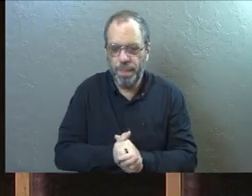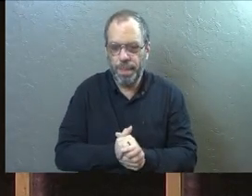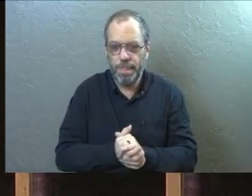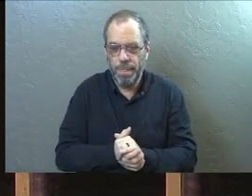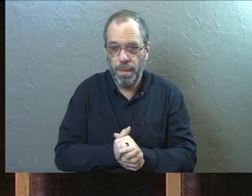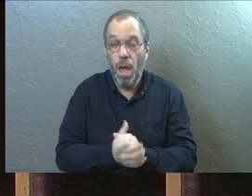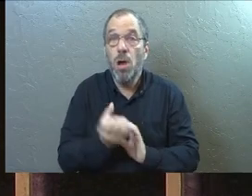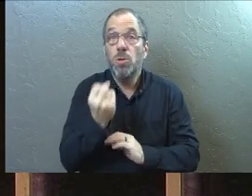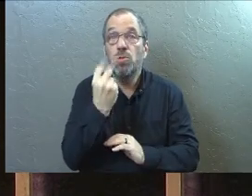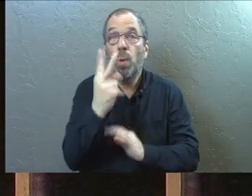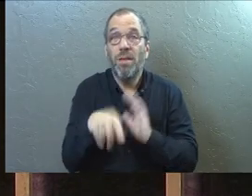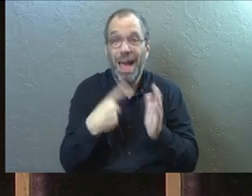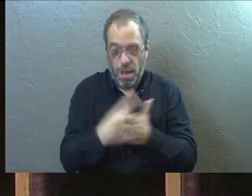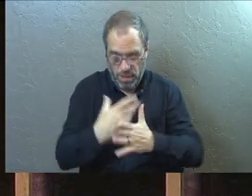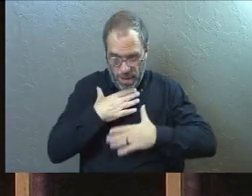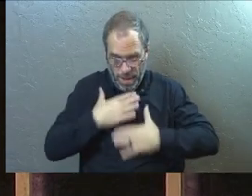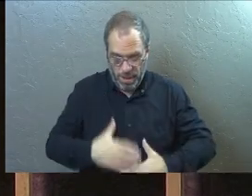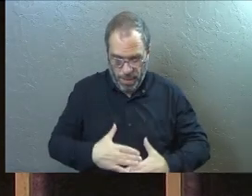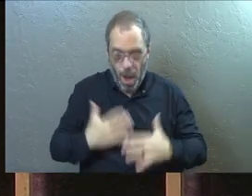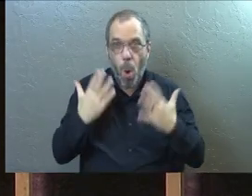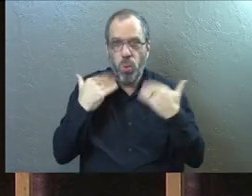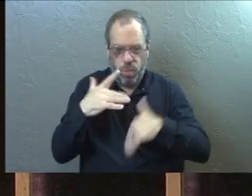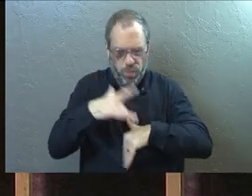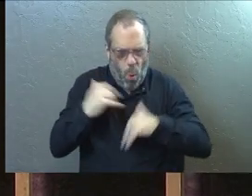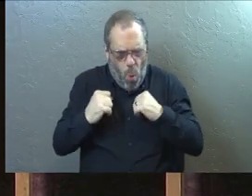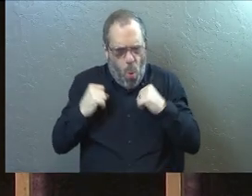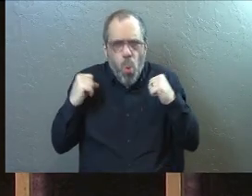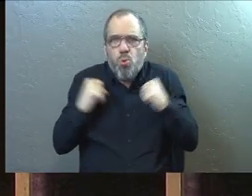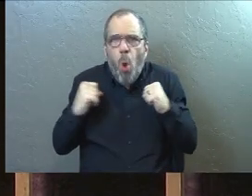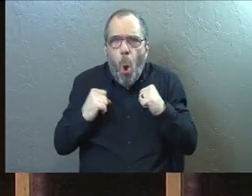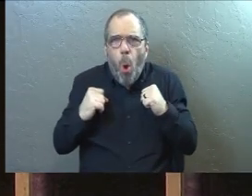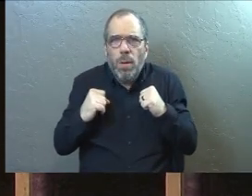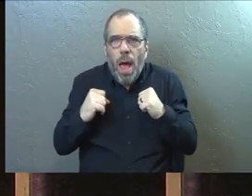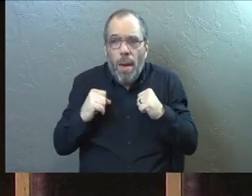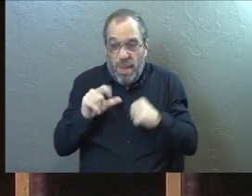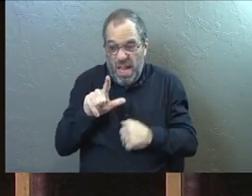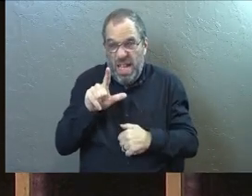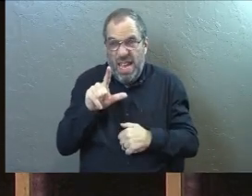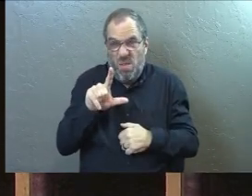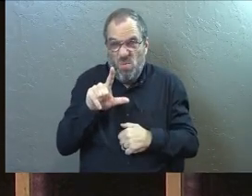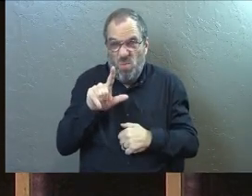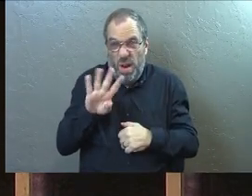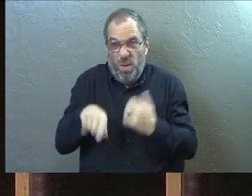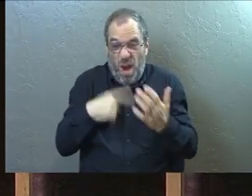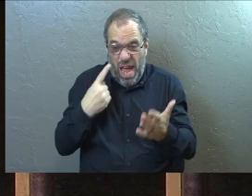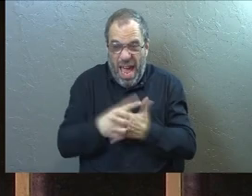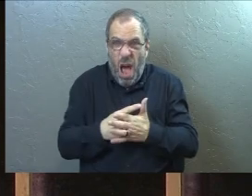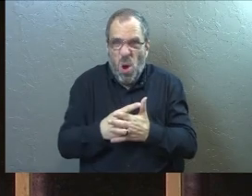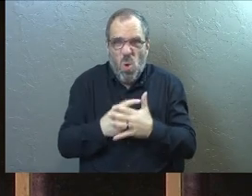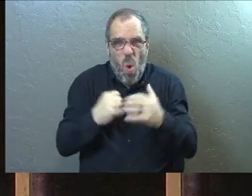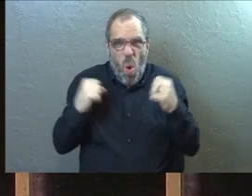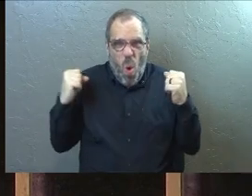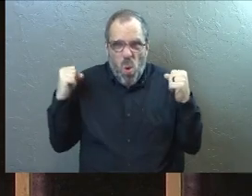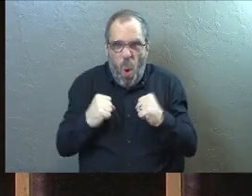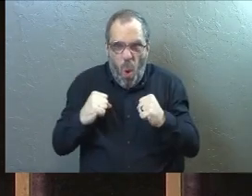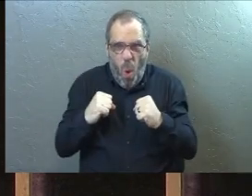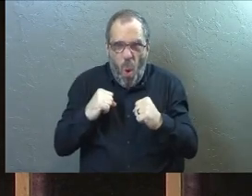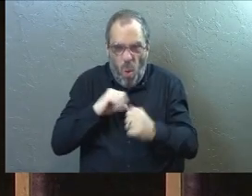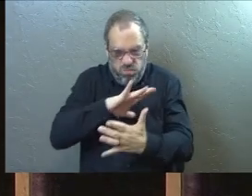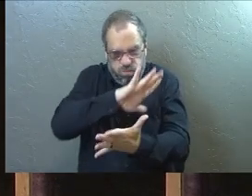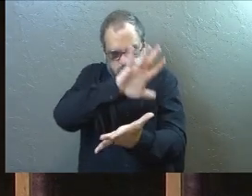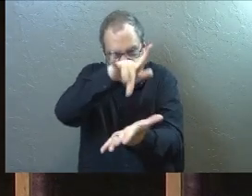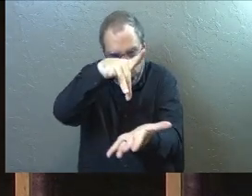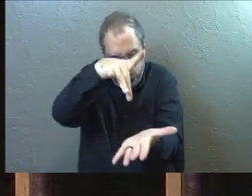At 12 hours, the body is cool to the touch, but at 24 hours, it is cold to the core.